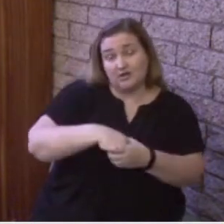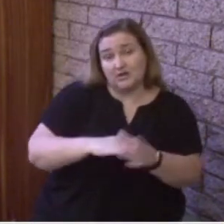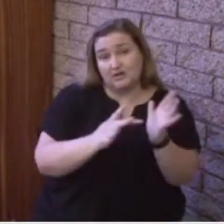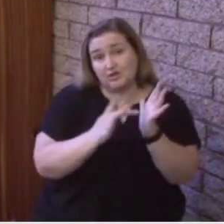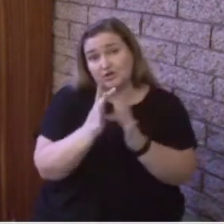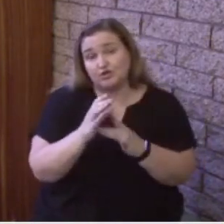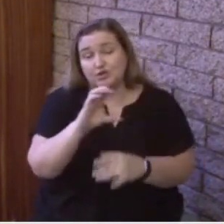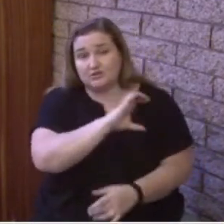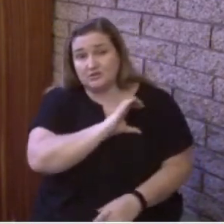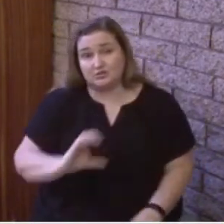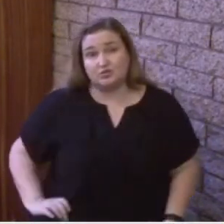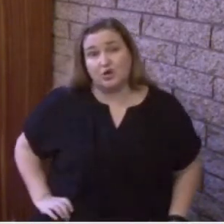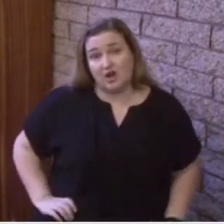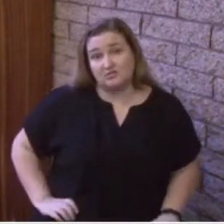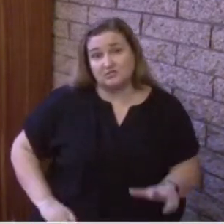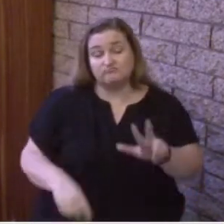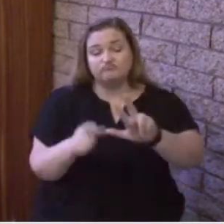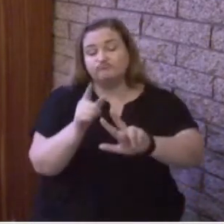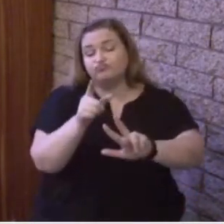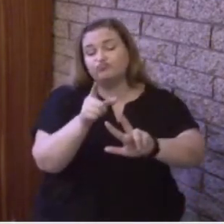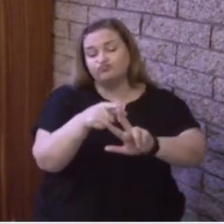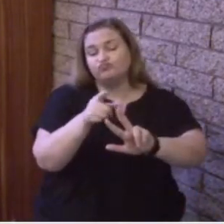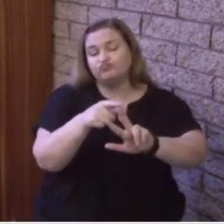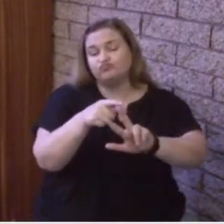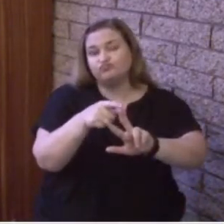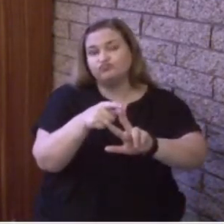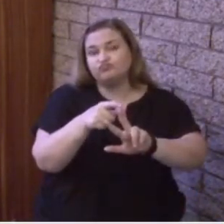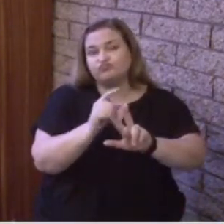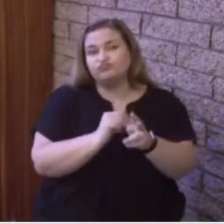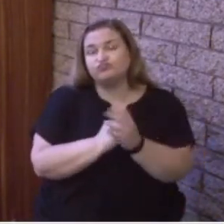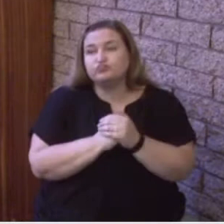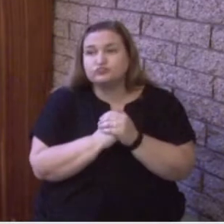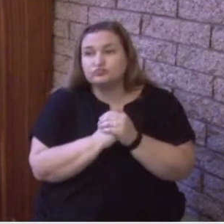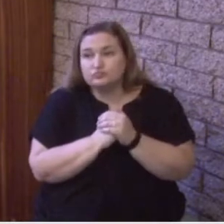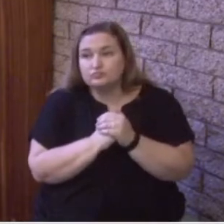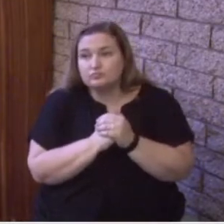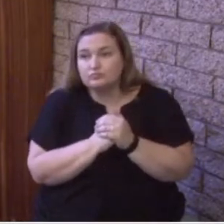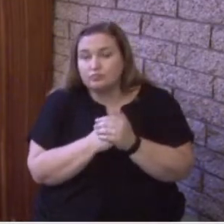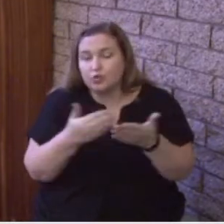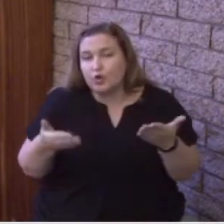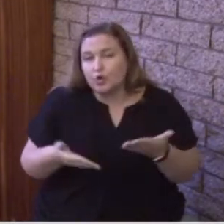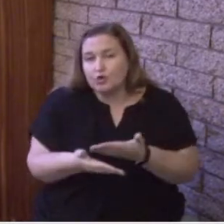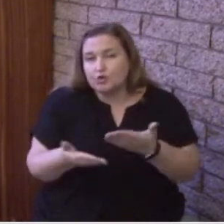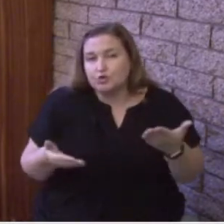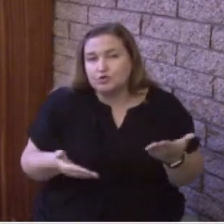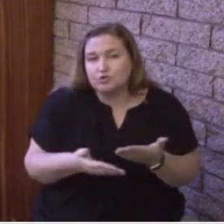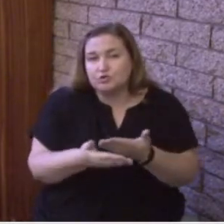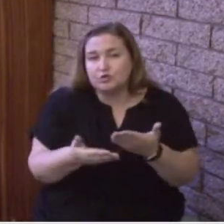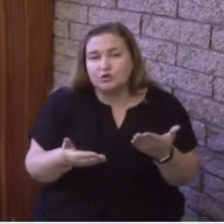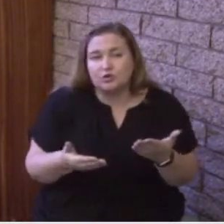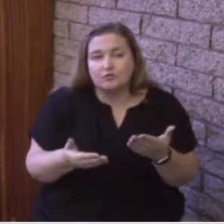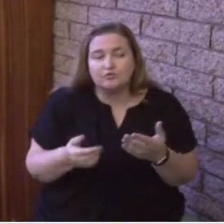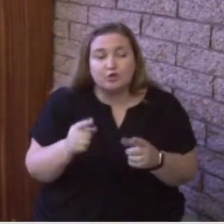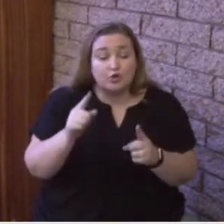But there's one more thing that Jesus says that the Holy Spirit will do. He serves as a reminder,